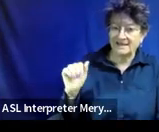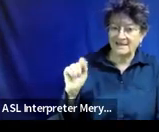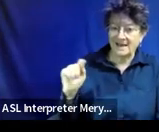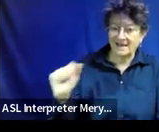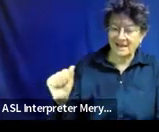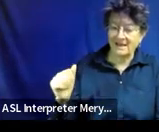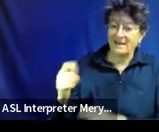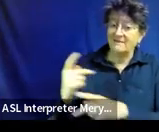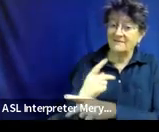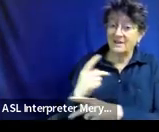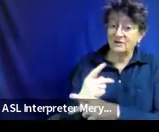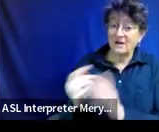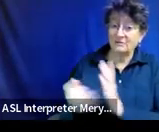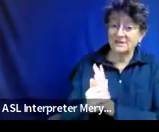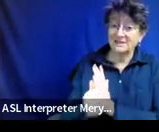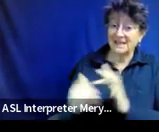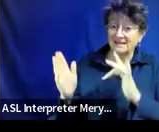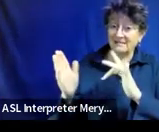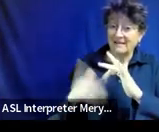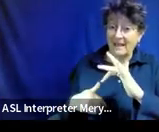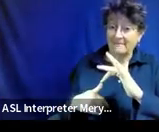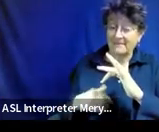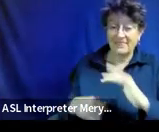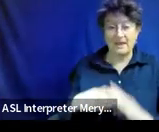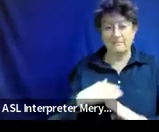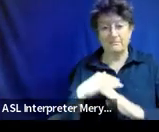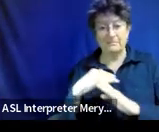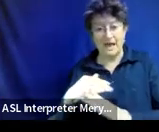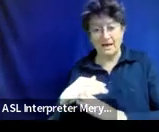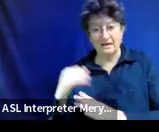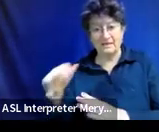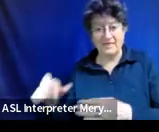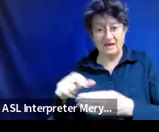gaps are that are getting in the way of that outcome.